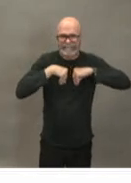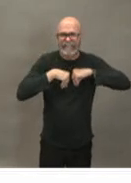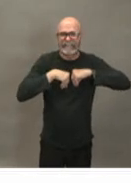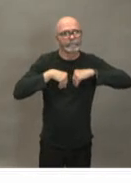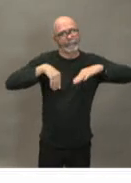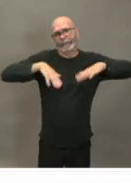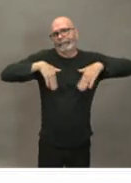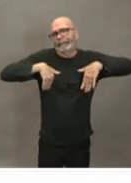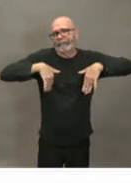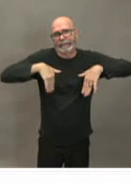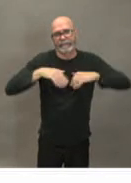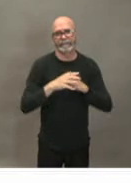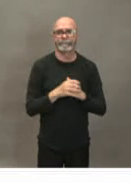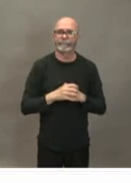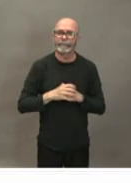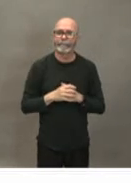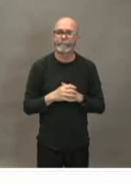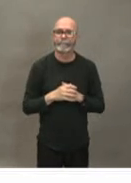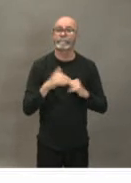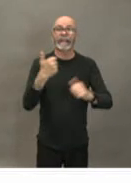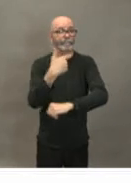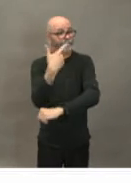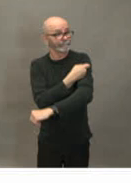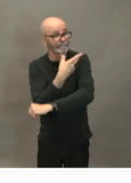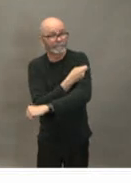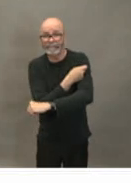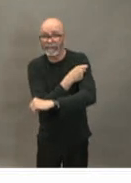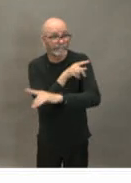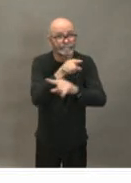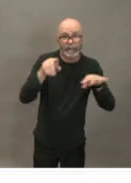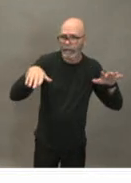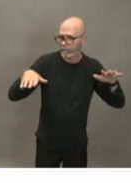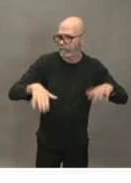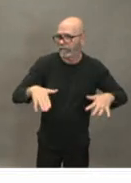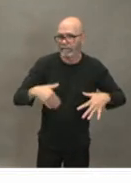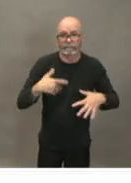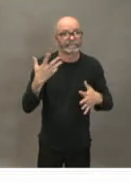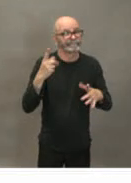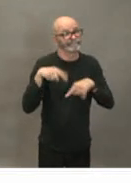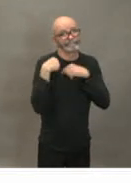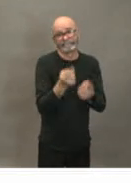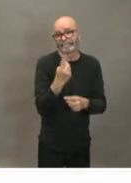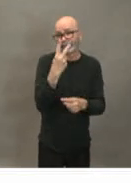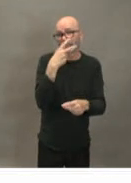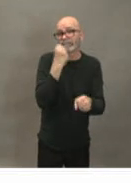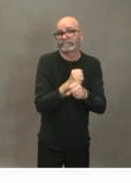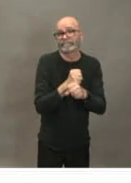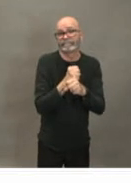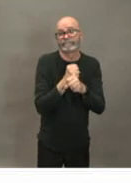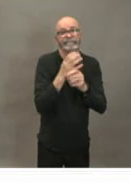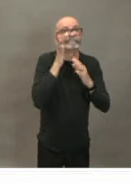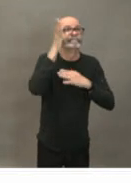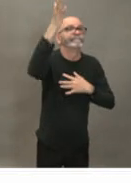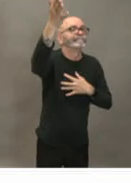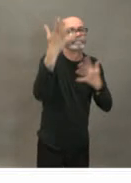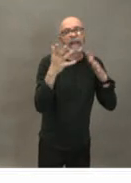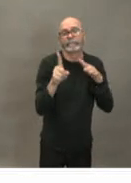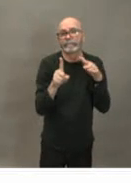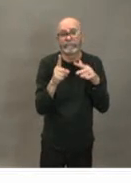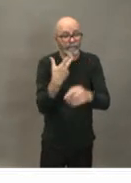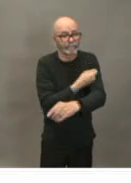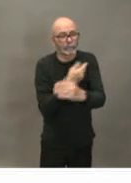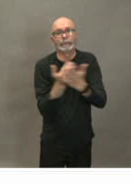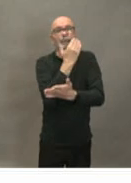a year or at least probably two or more years uh down the road if we need it at that time. So we have to respond to this event